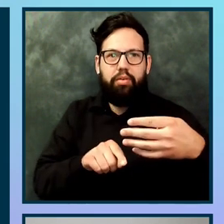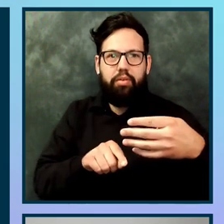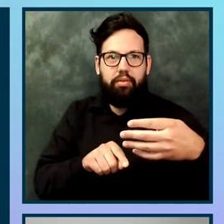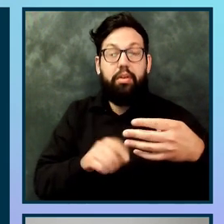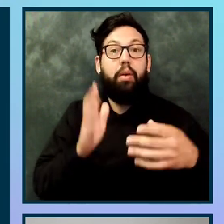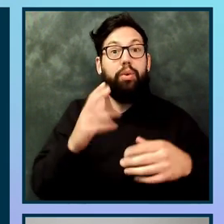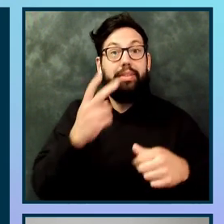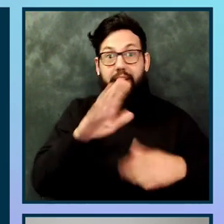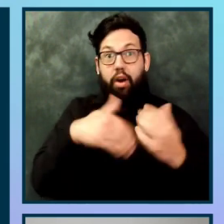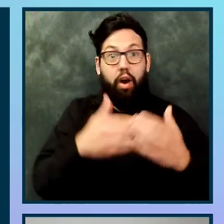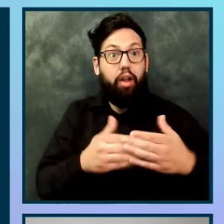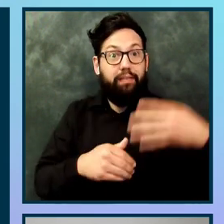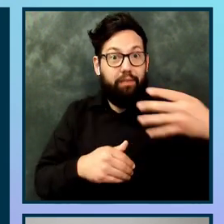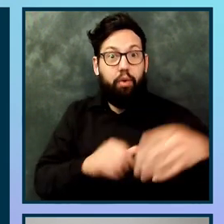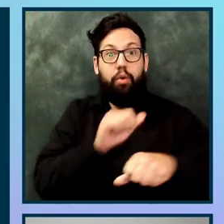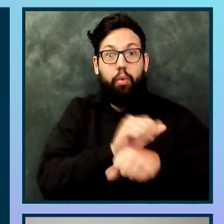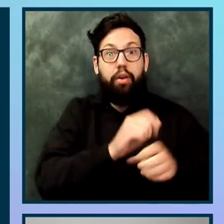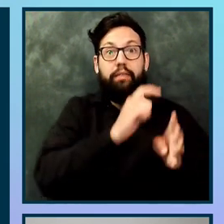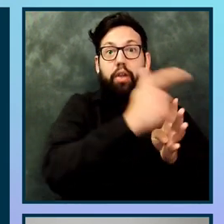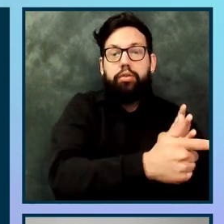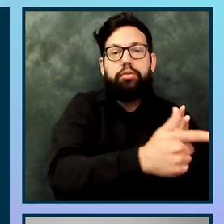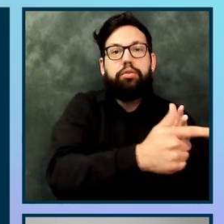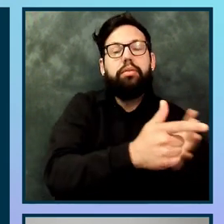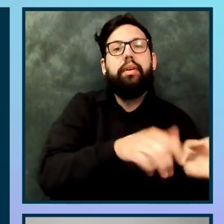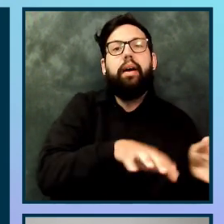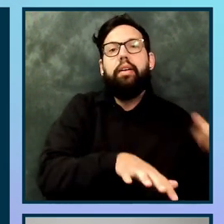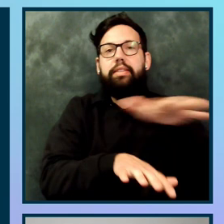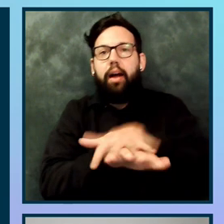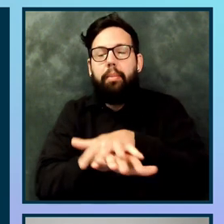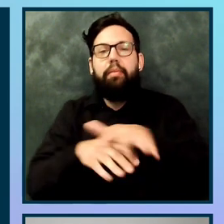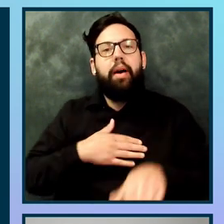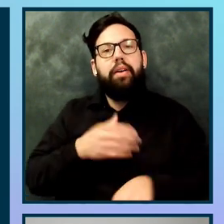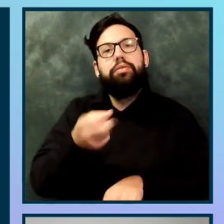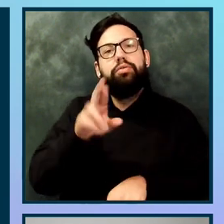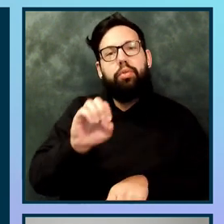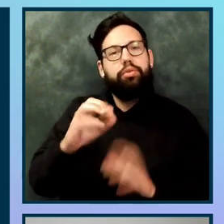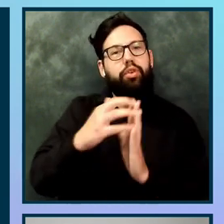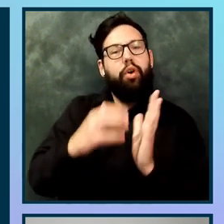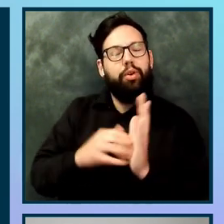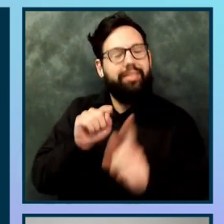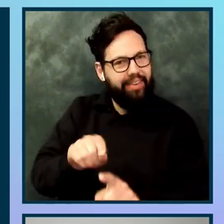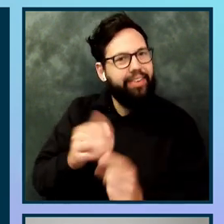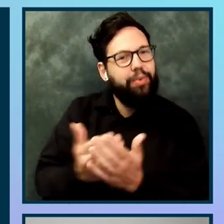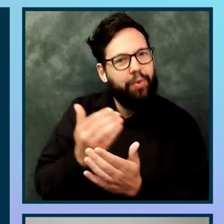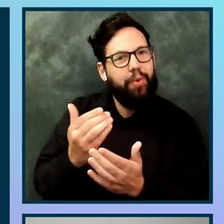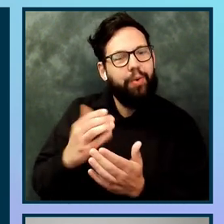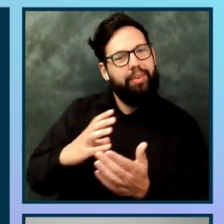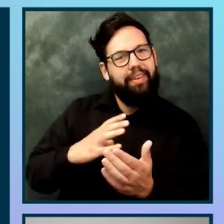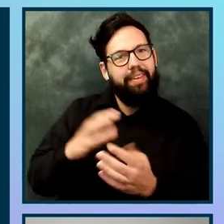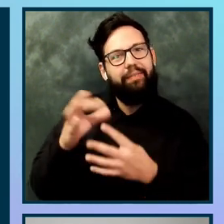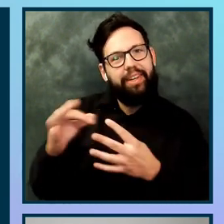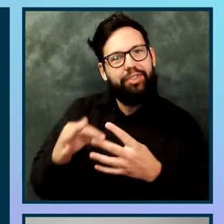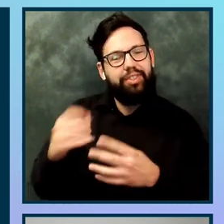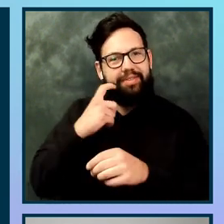running over my source code, the new feature that I've created. And you can see if